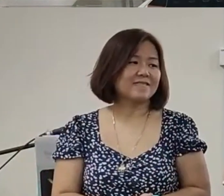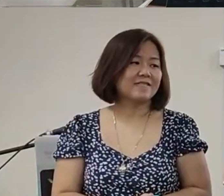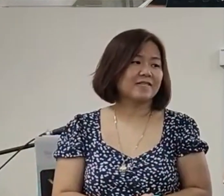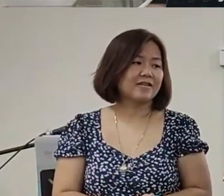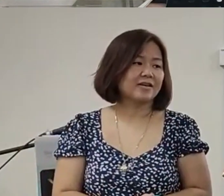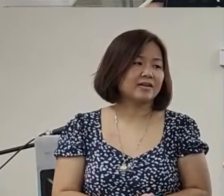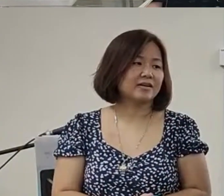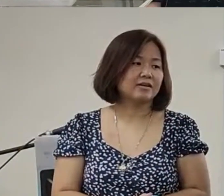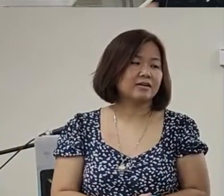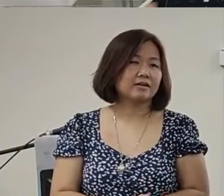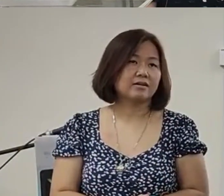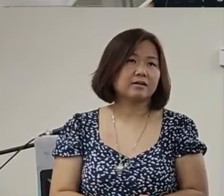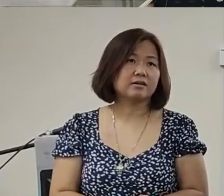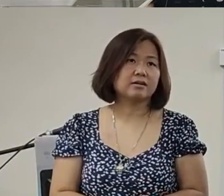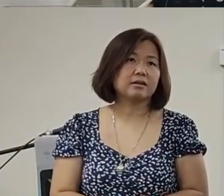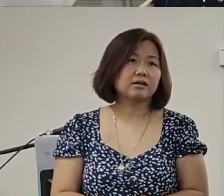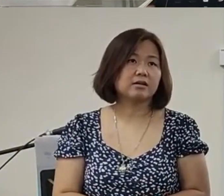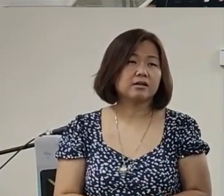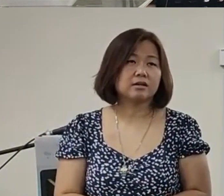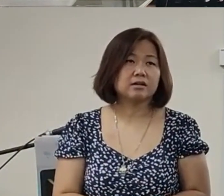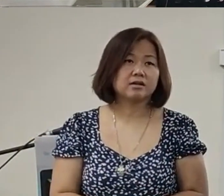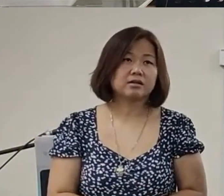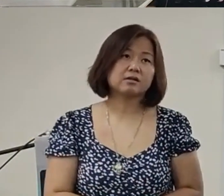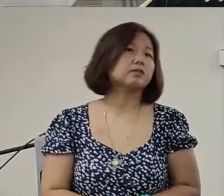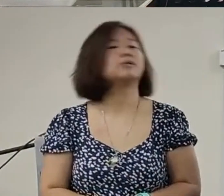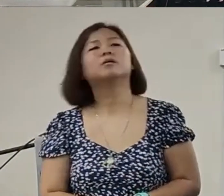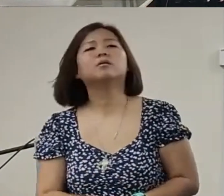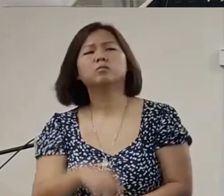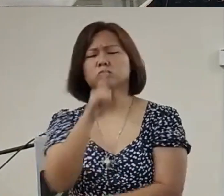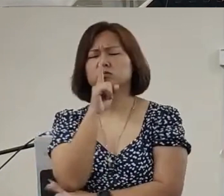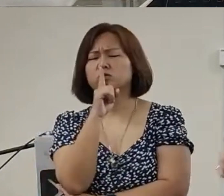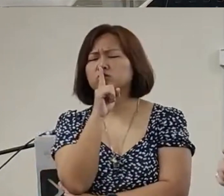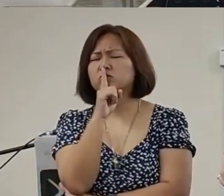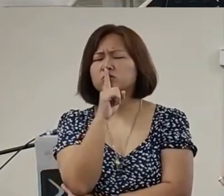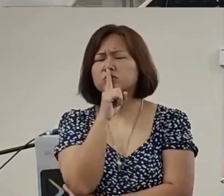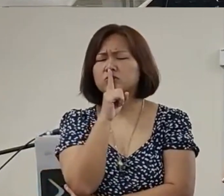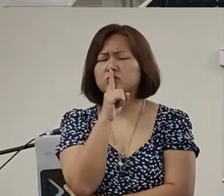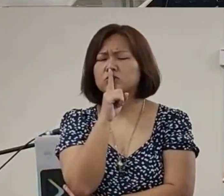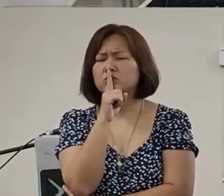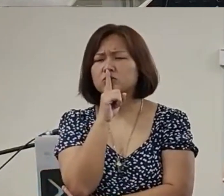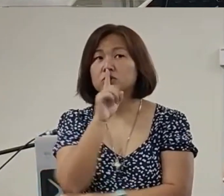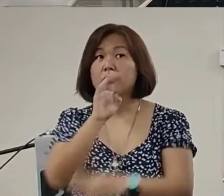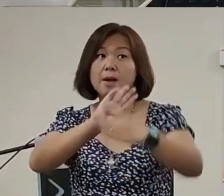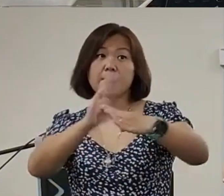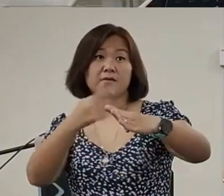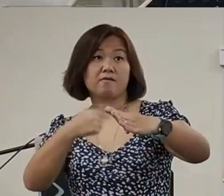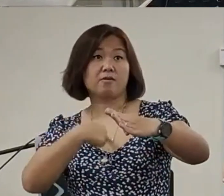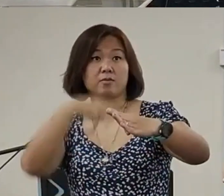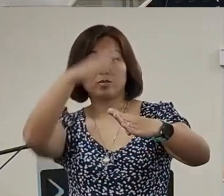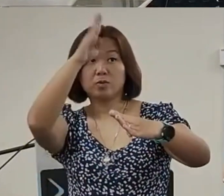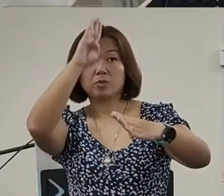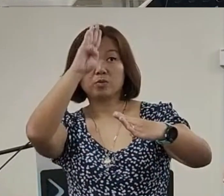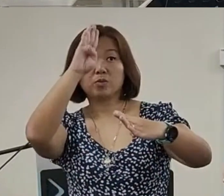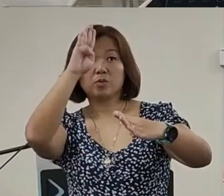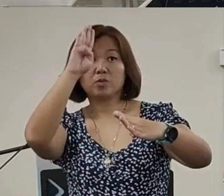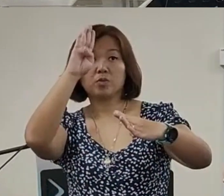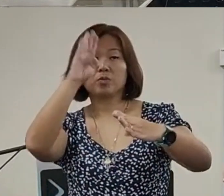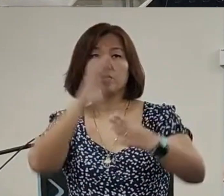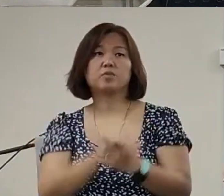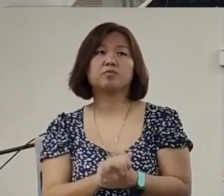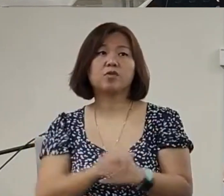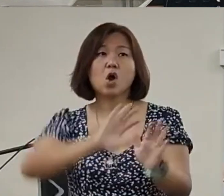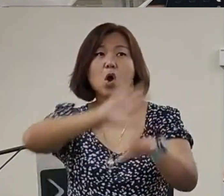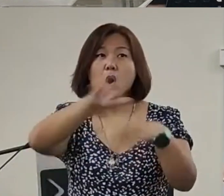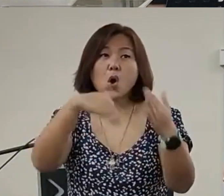Come onI'm likeOkay I love itVers 1Keep silenceBefore meO coast